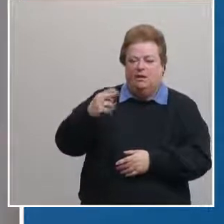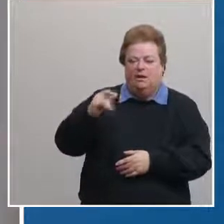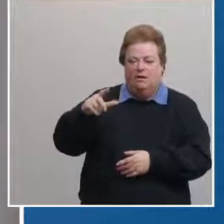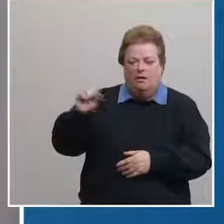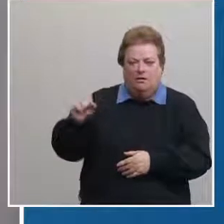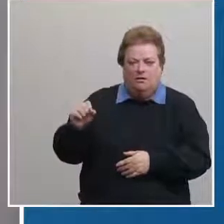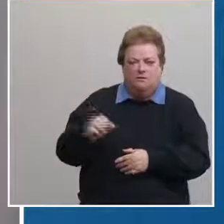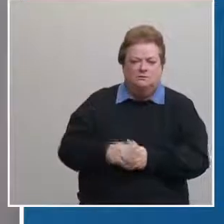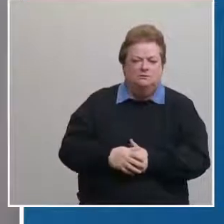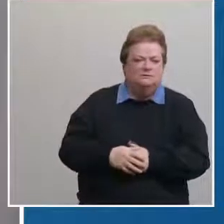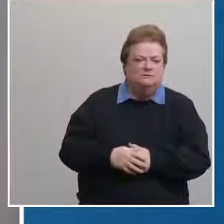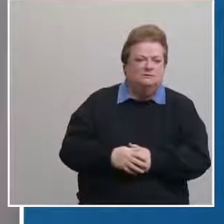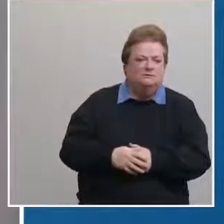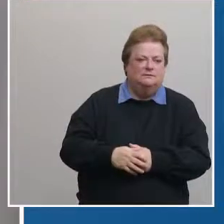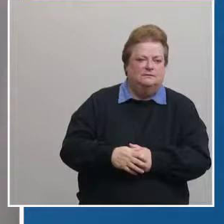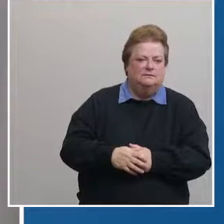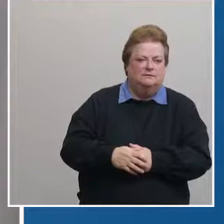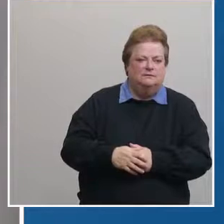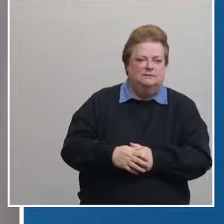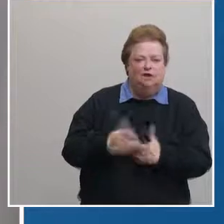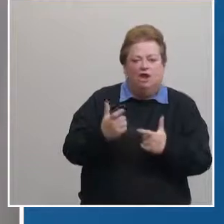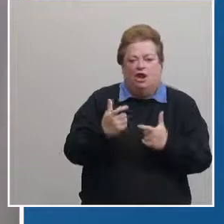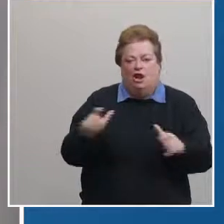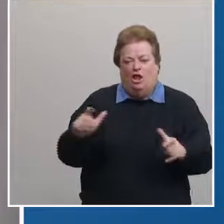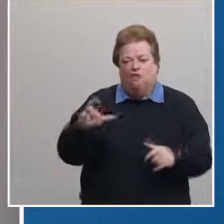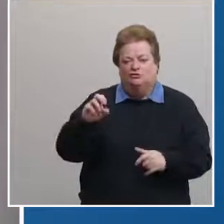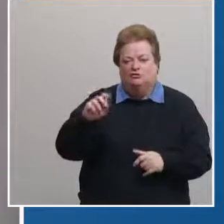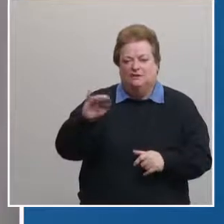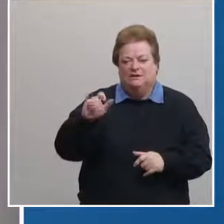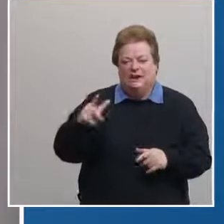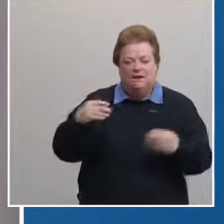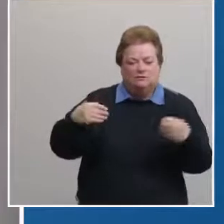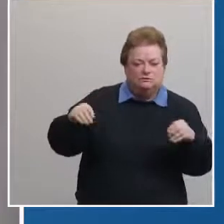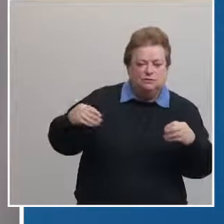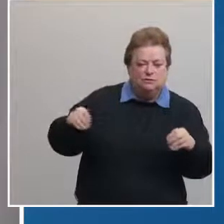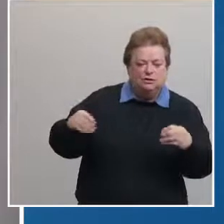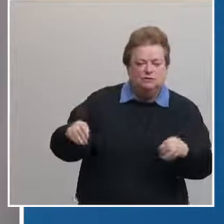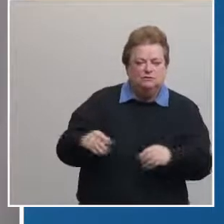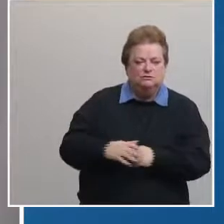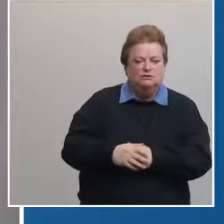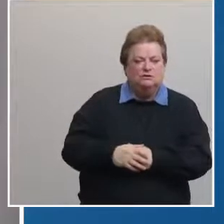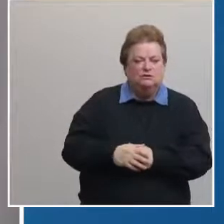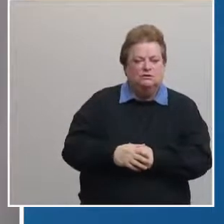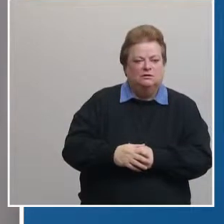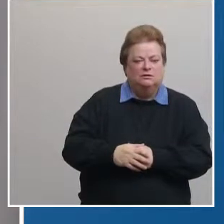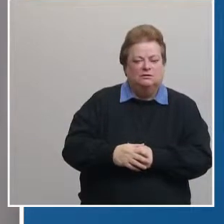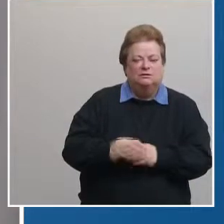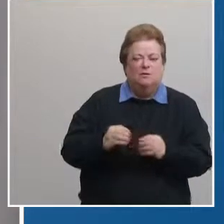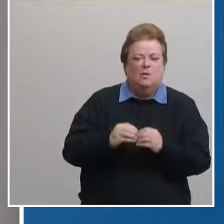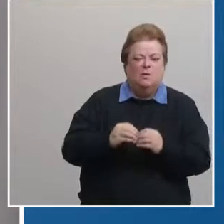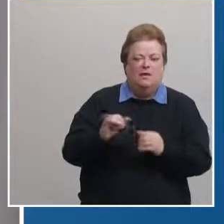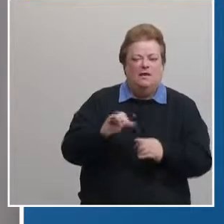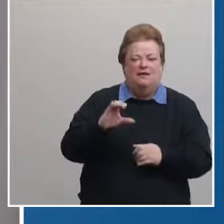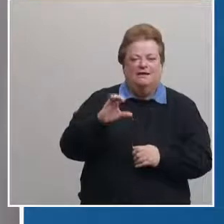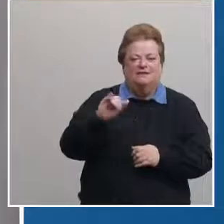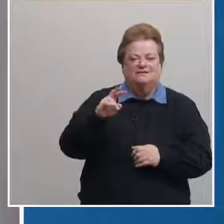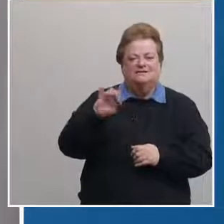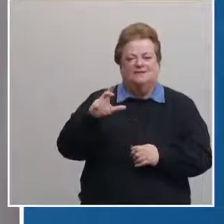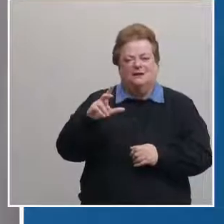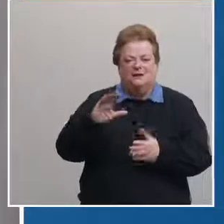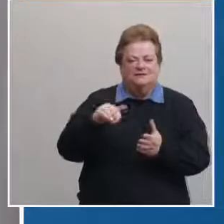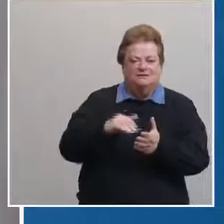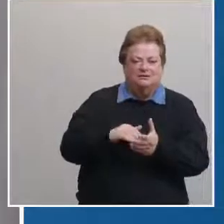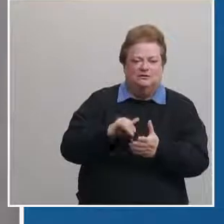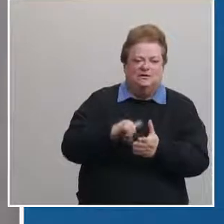large retail stores things like that or are you more thinking of of civic kind of center pinnacle bank arena